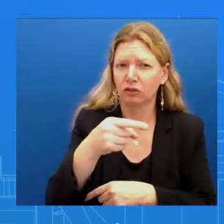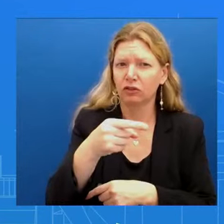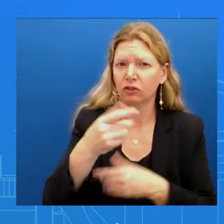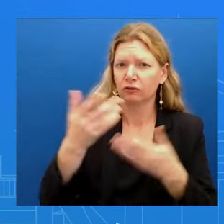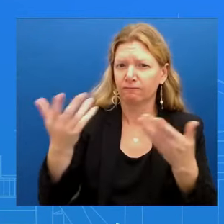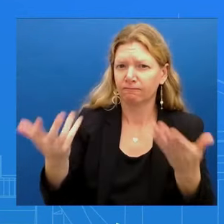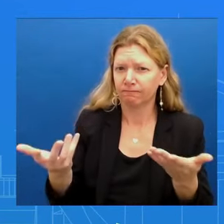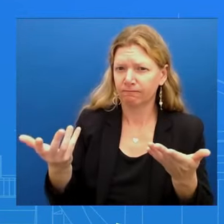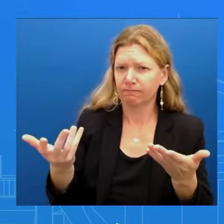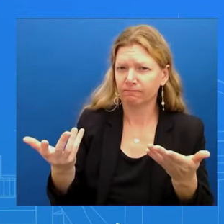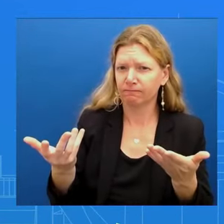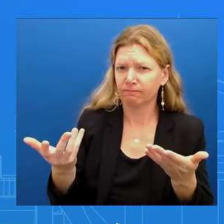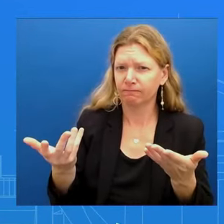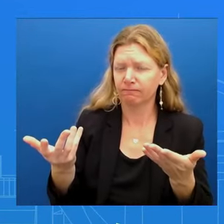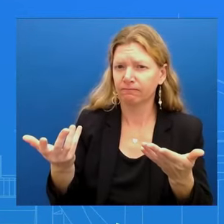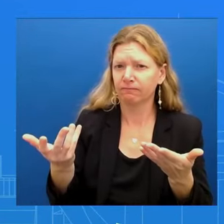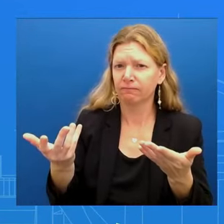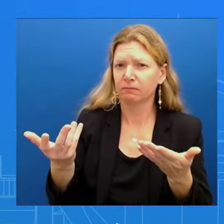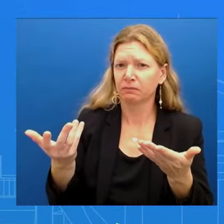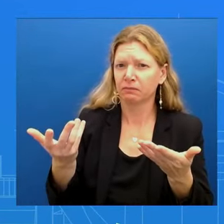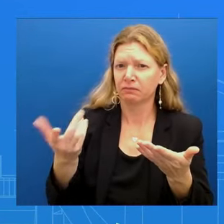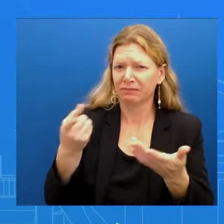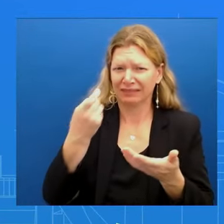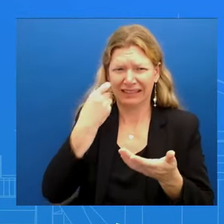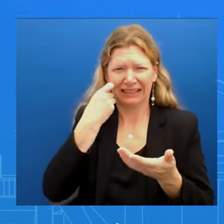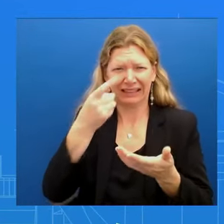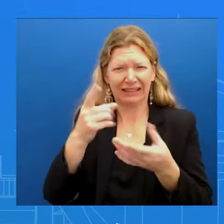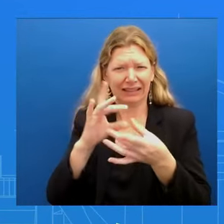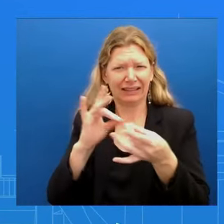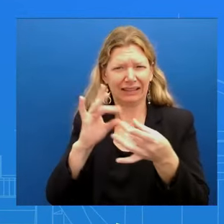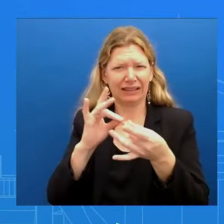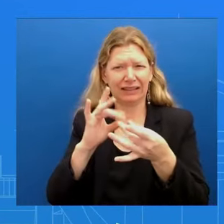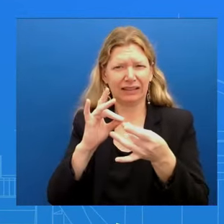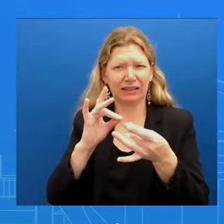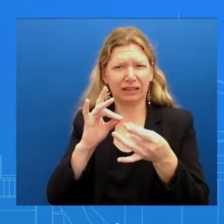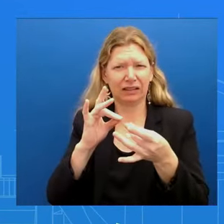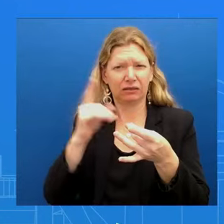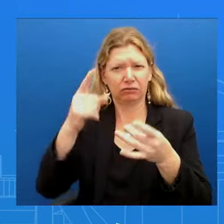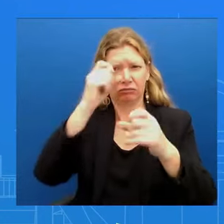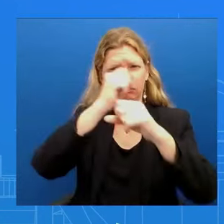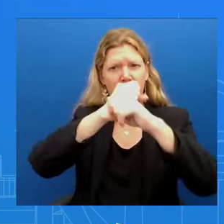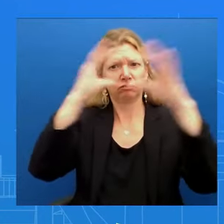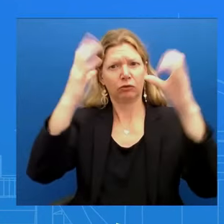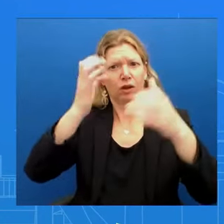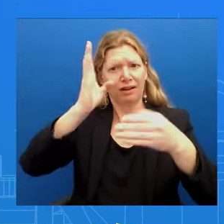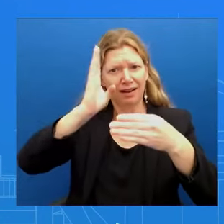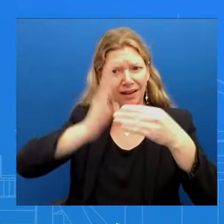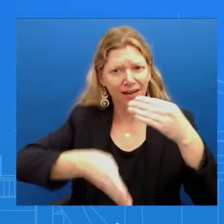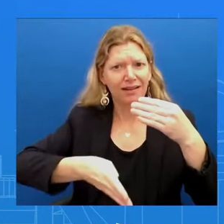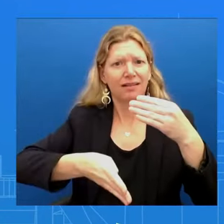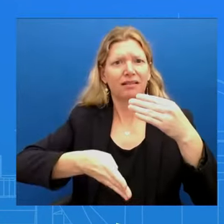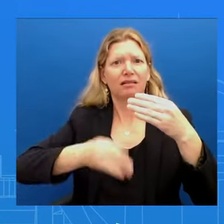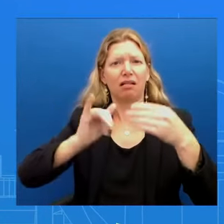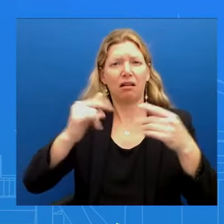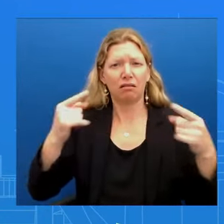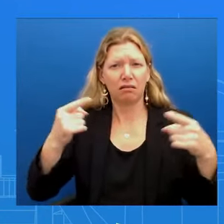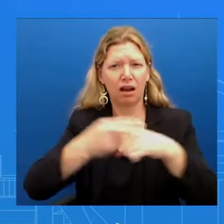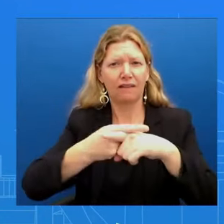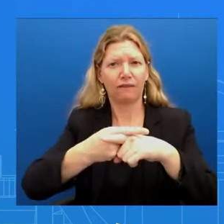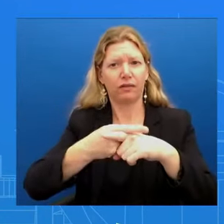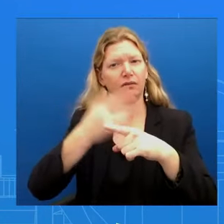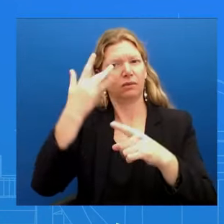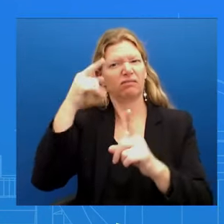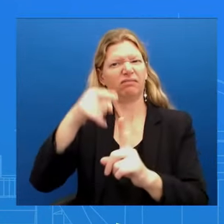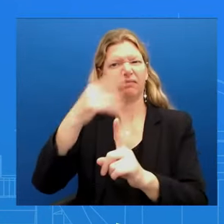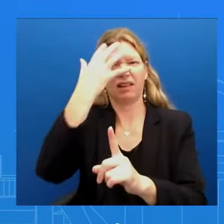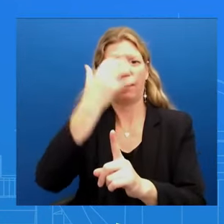few seconds ago about what the end stage Hamas has released the remaining hostages to end the conflict does the US believe that Hamas can